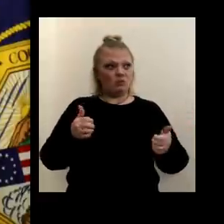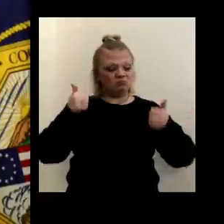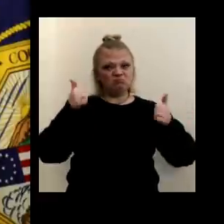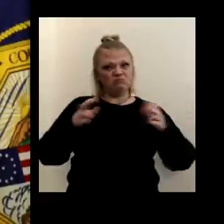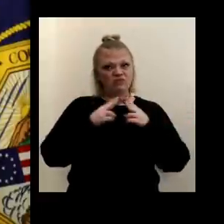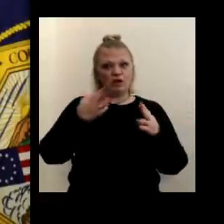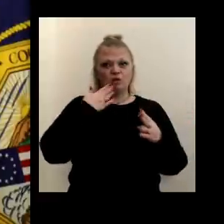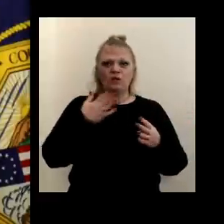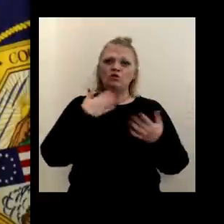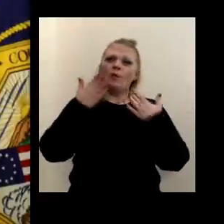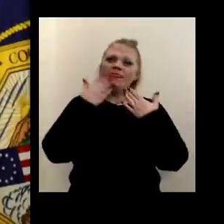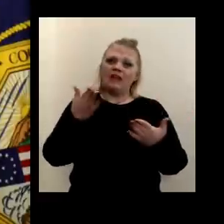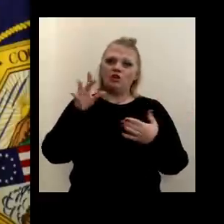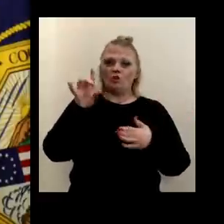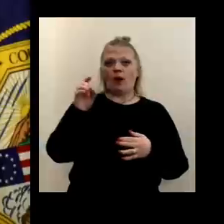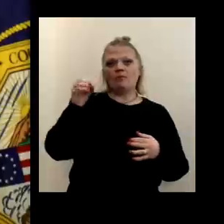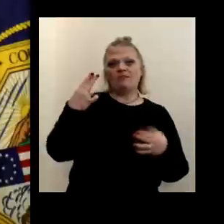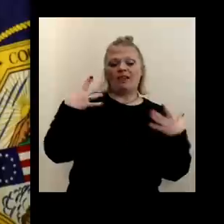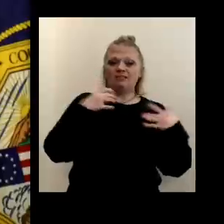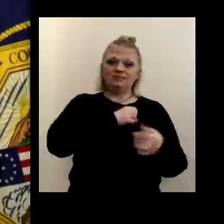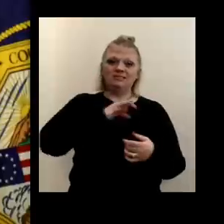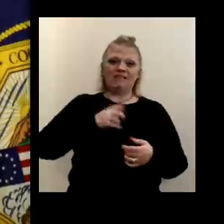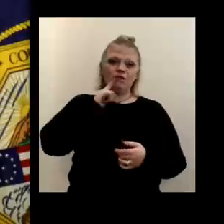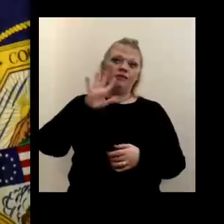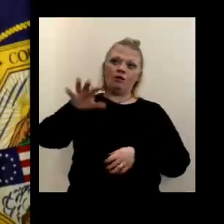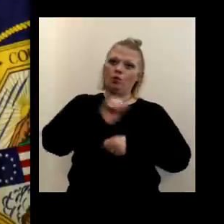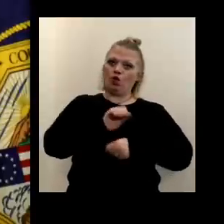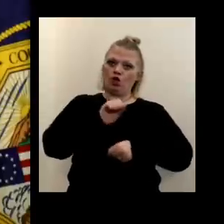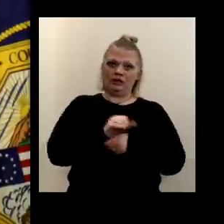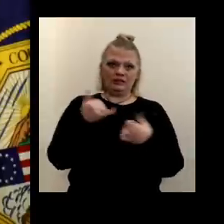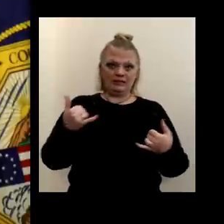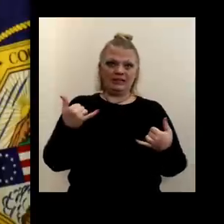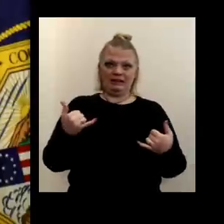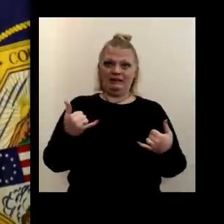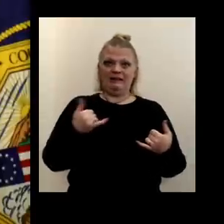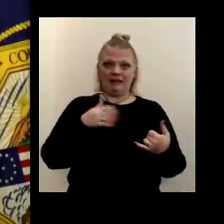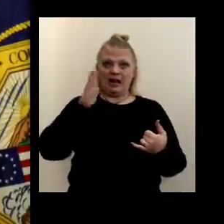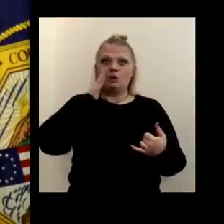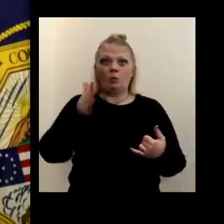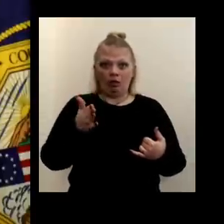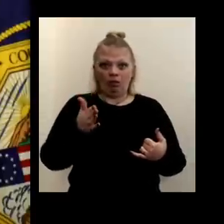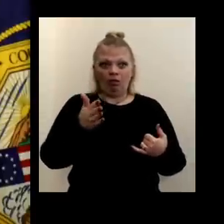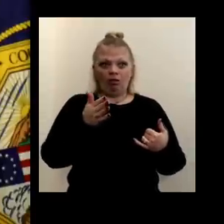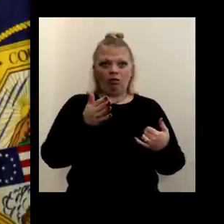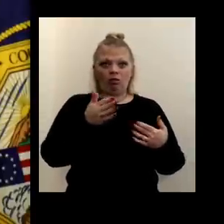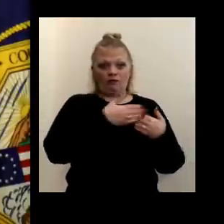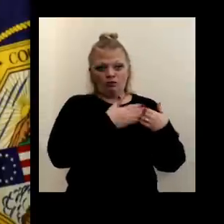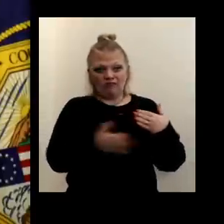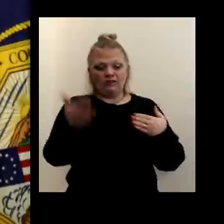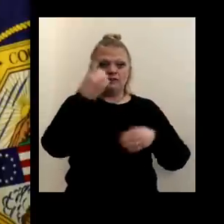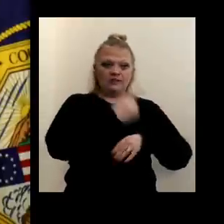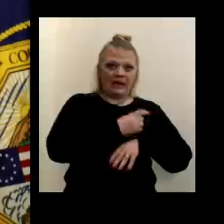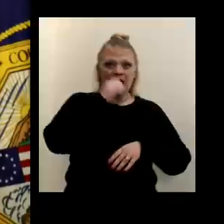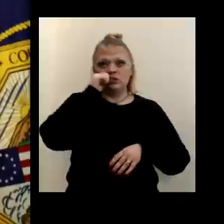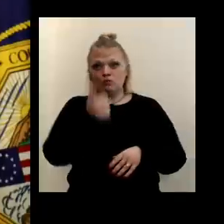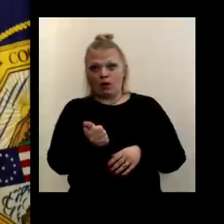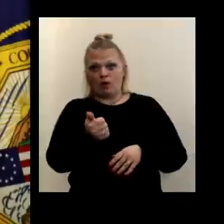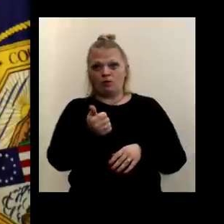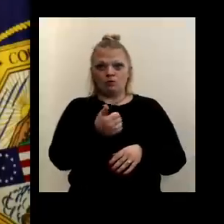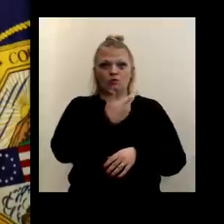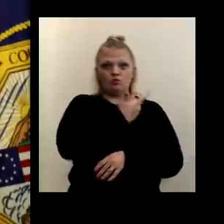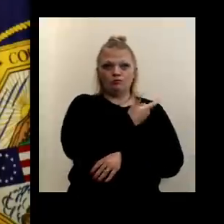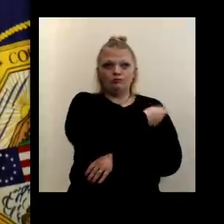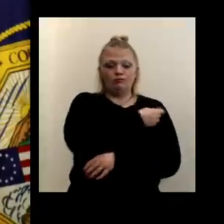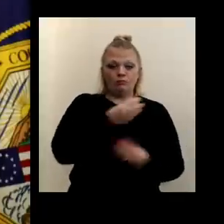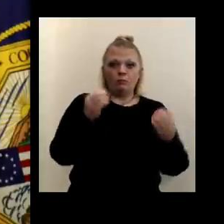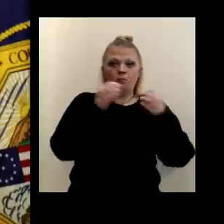And I want to thank our Department of Health staff for the work that they did today and are going to do the remainder of today and tomorrow to vaccinate members of